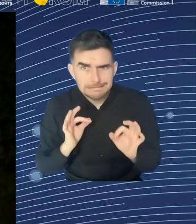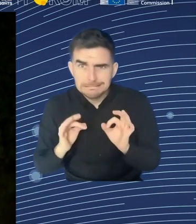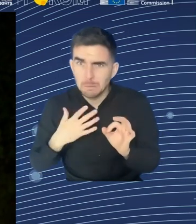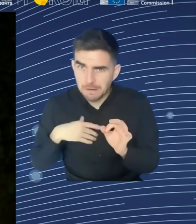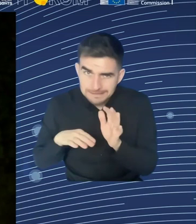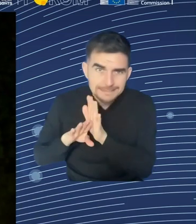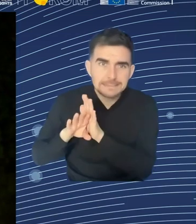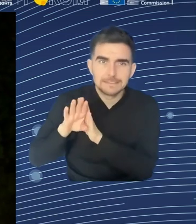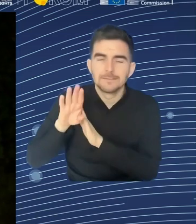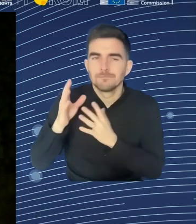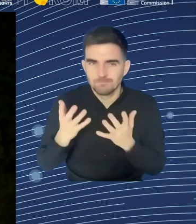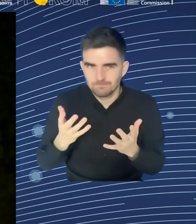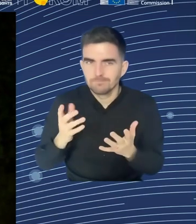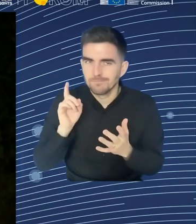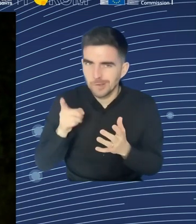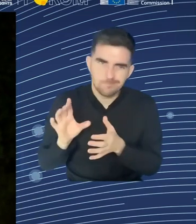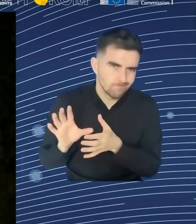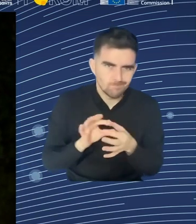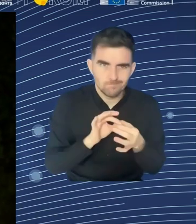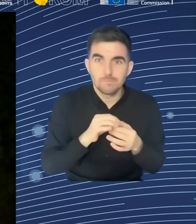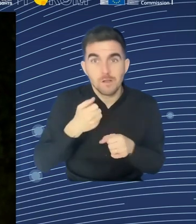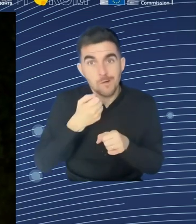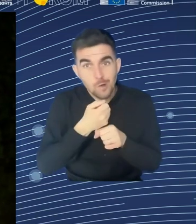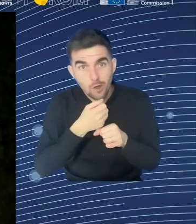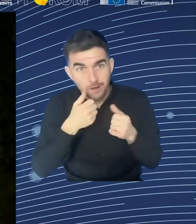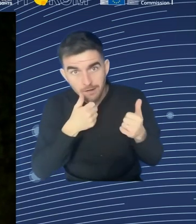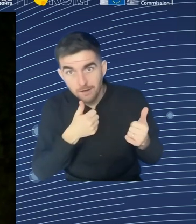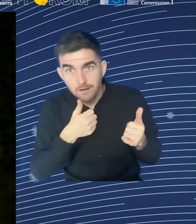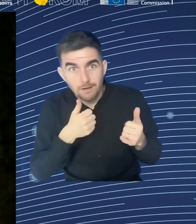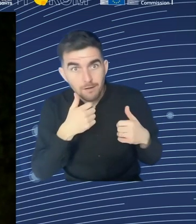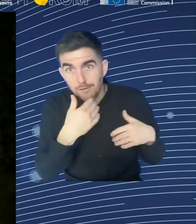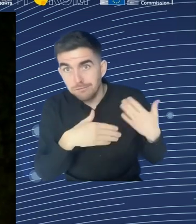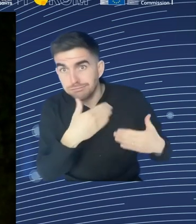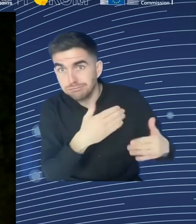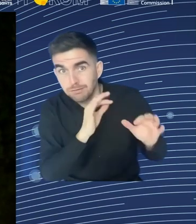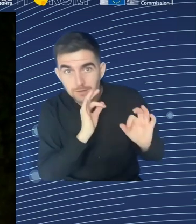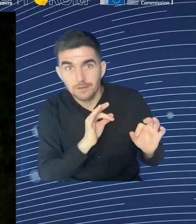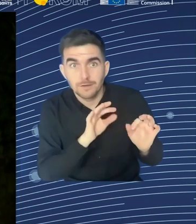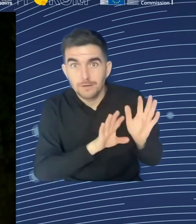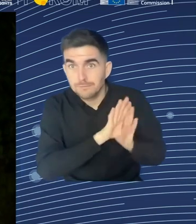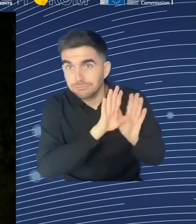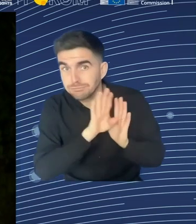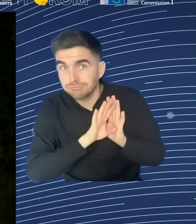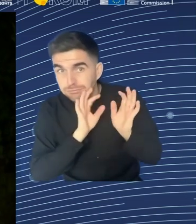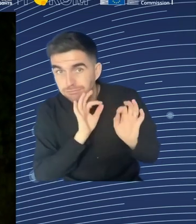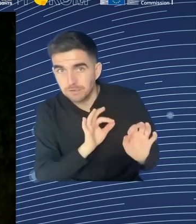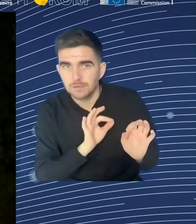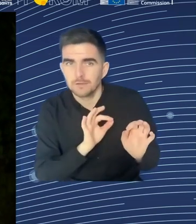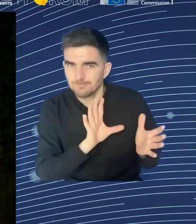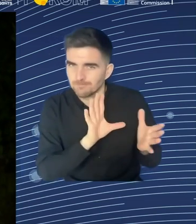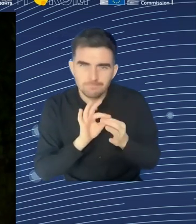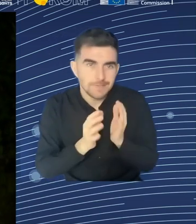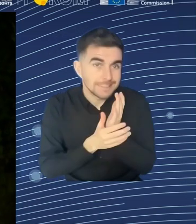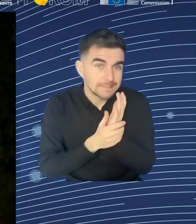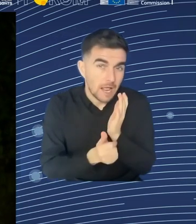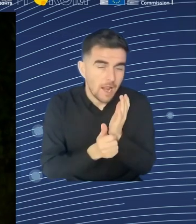technology in the first place, attracting the investments to Europe. And there is a key challenge, of course, which is the competitiveness position